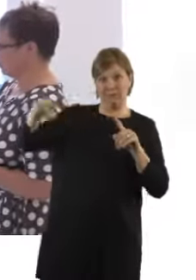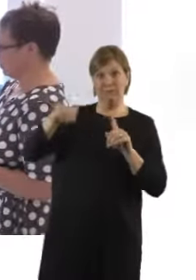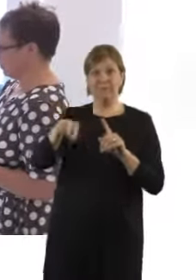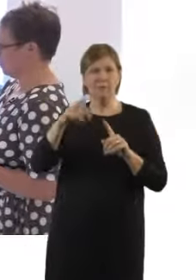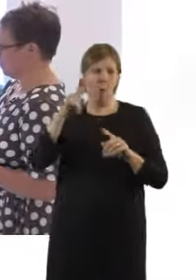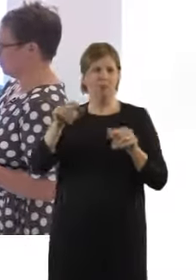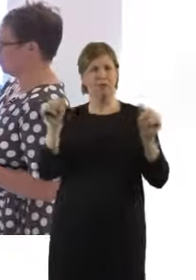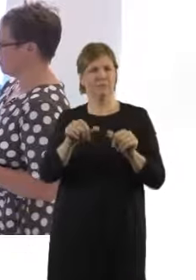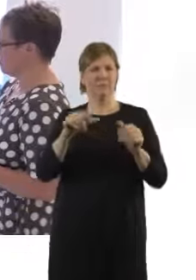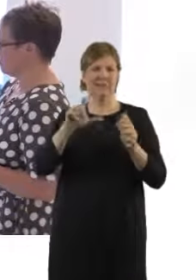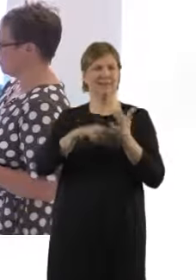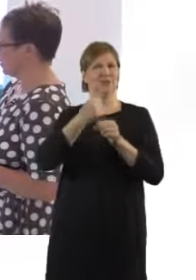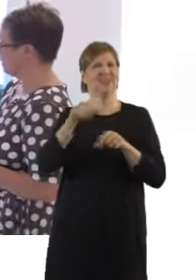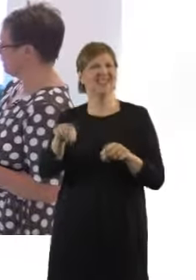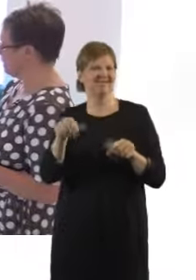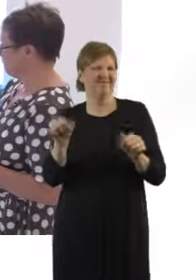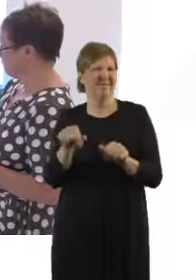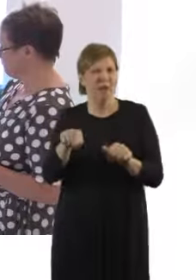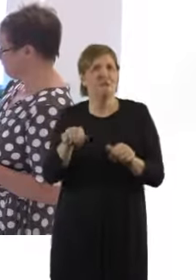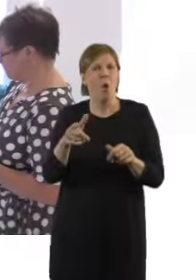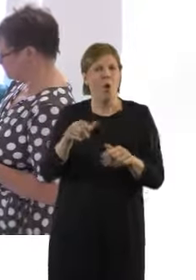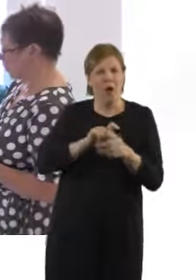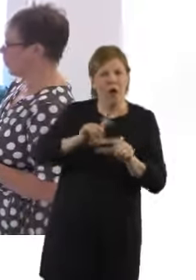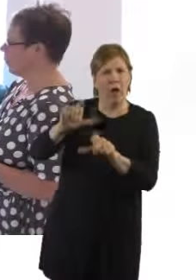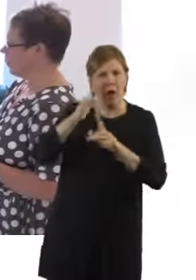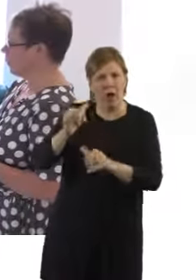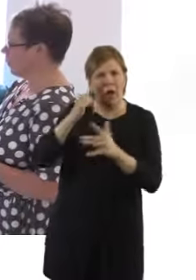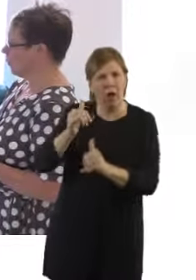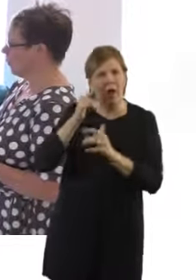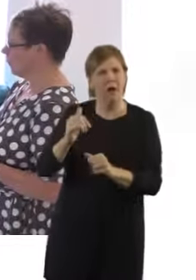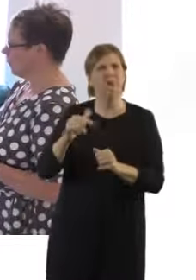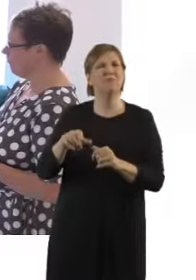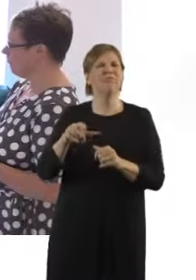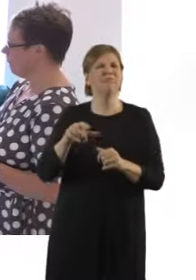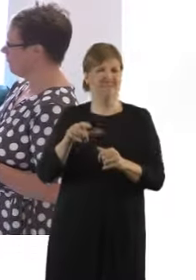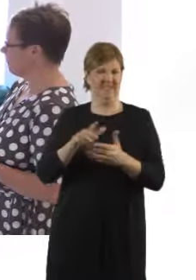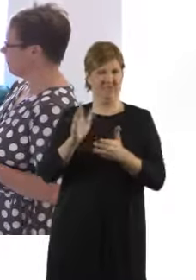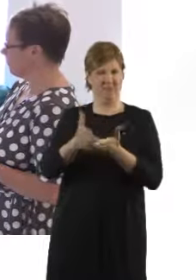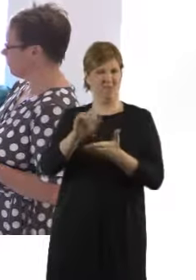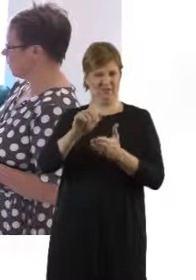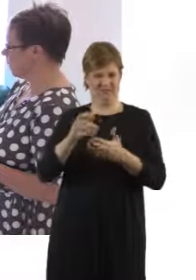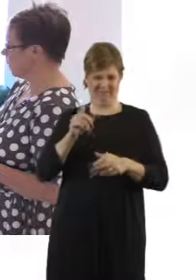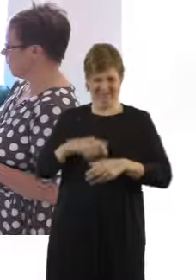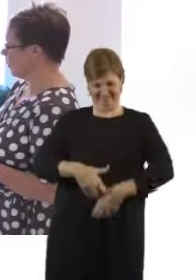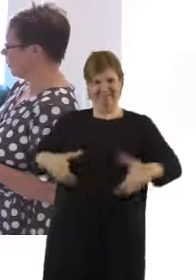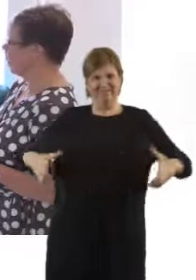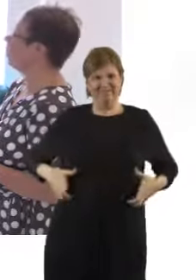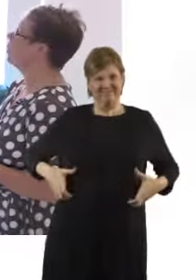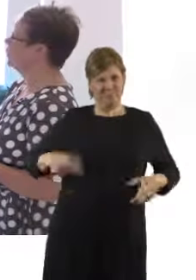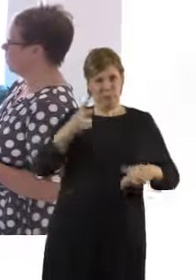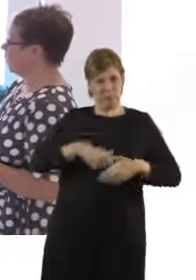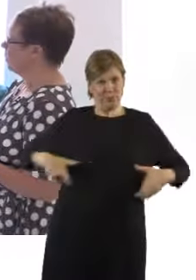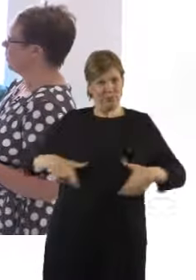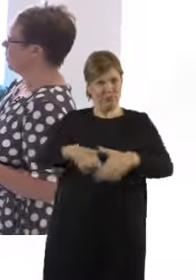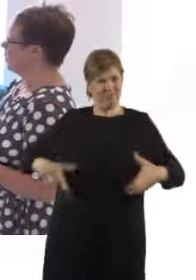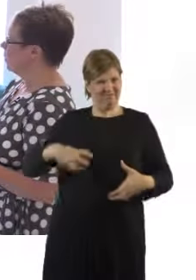and it's normally two bands around a lady's tummy. Okay. It lets us know how regular the contractions are